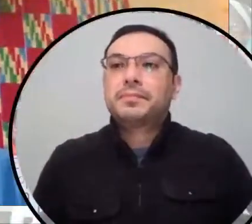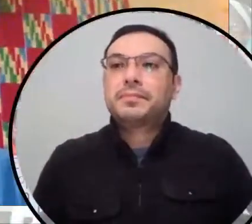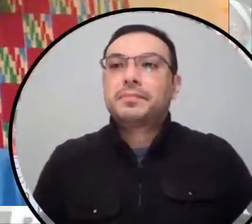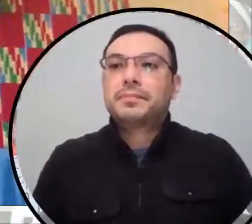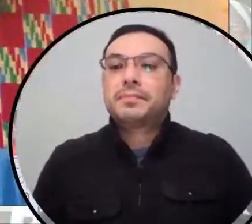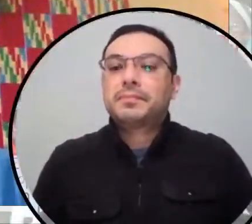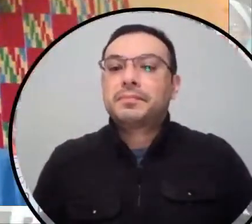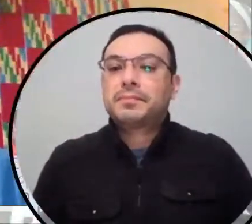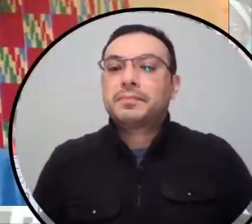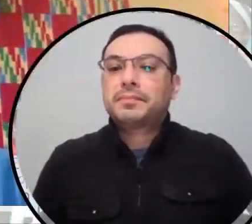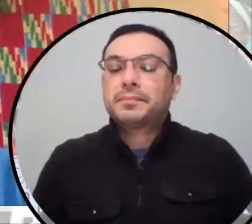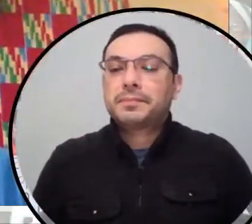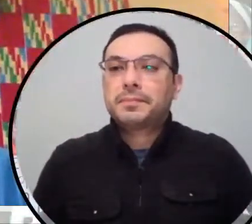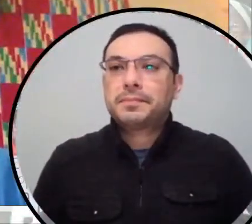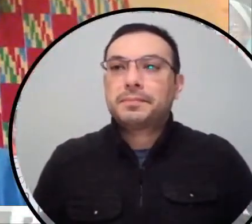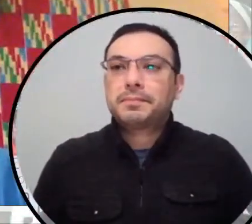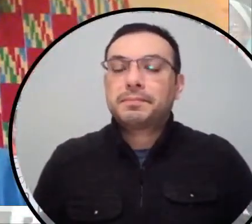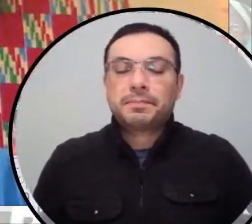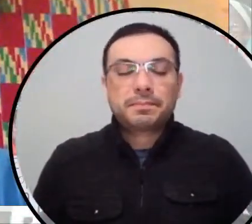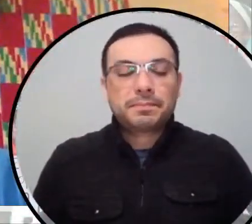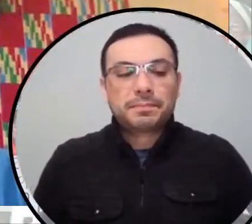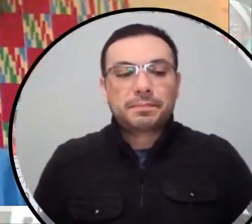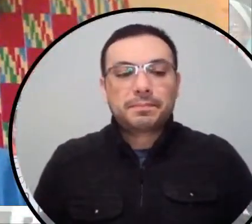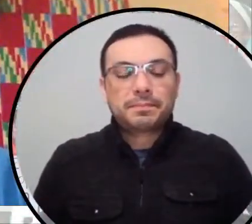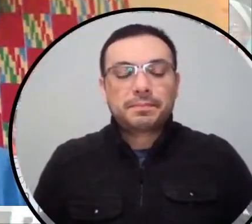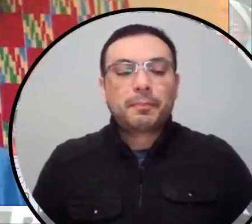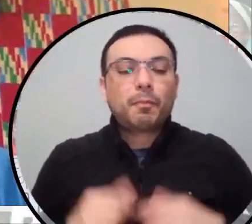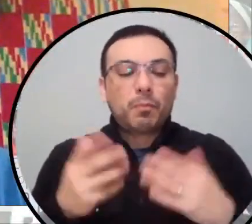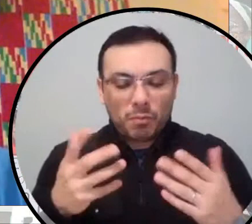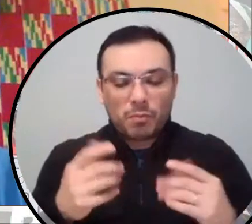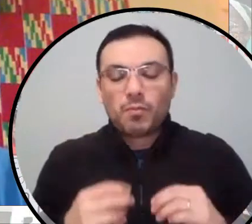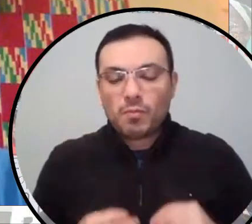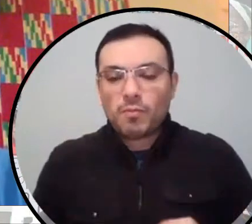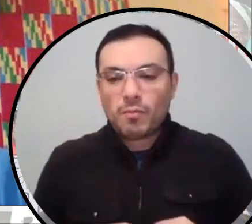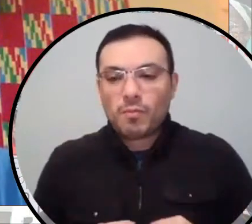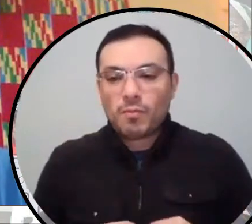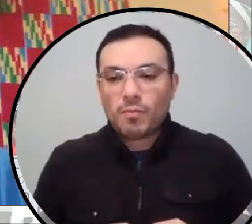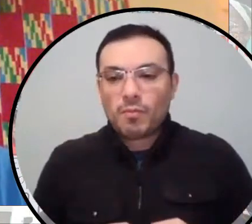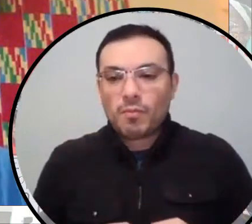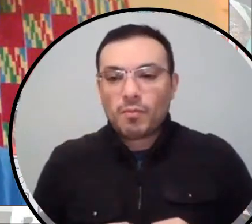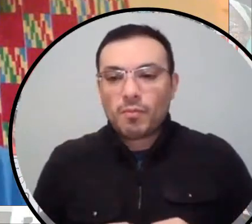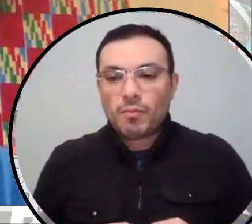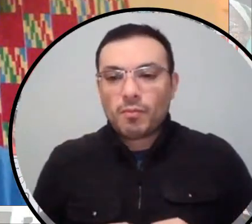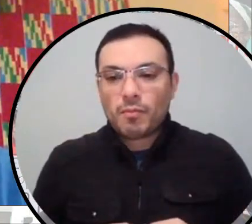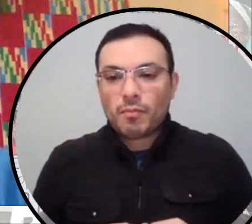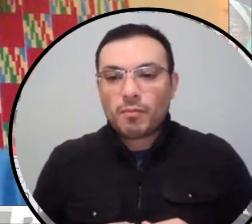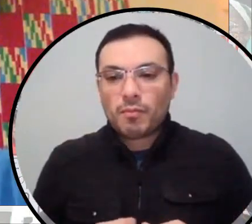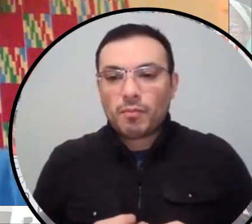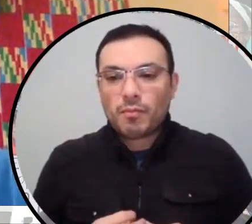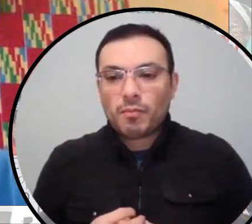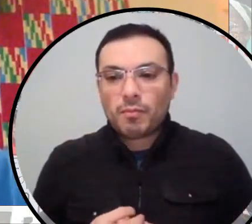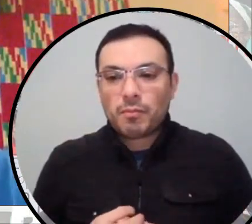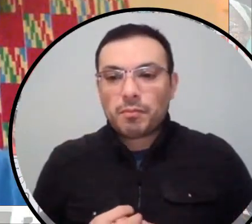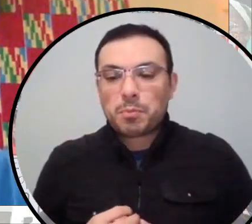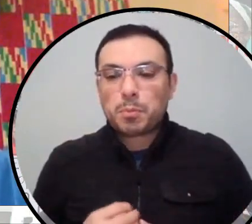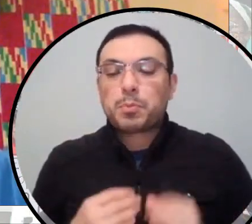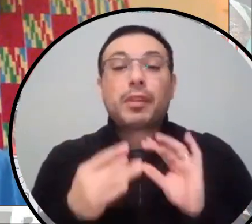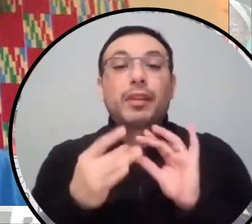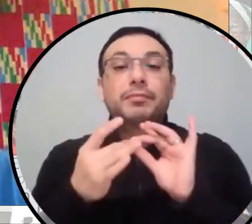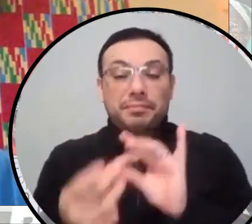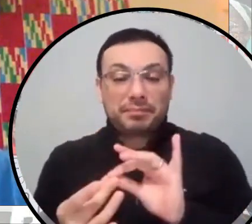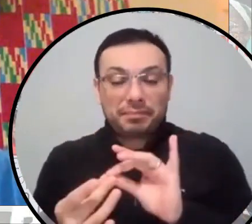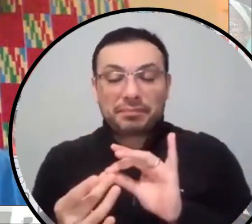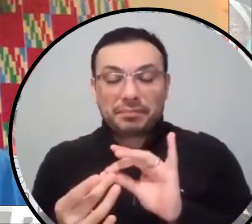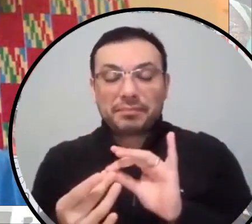um, basically, you know, I think that the vision of abolition is